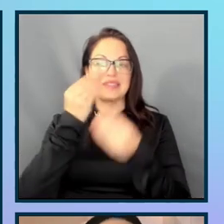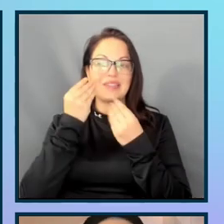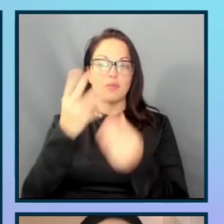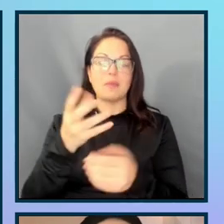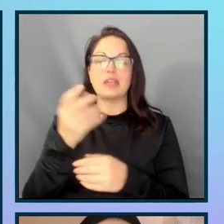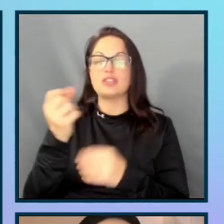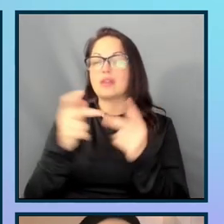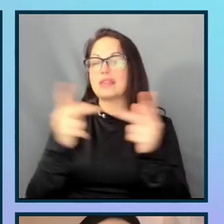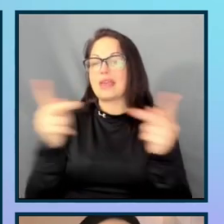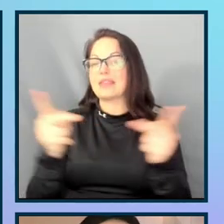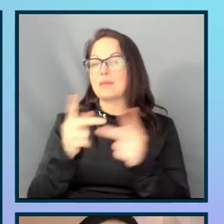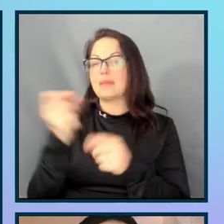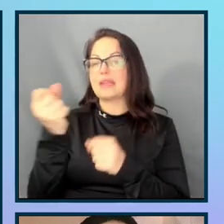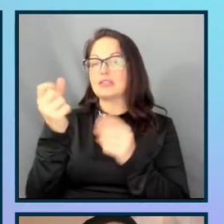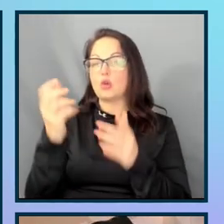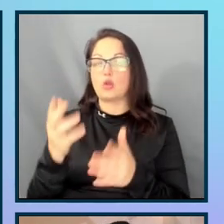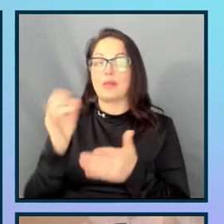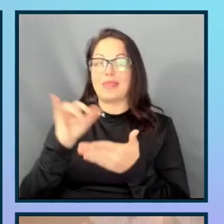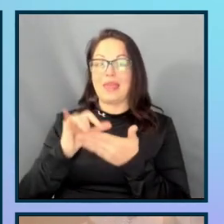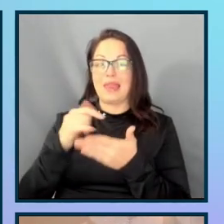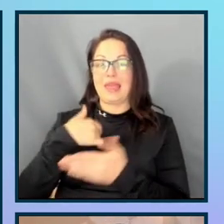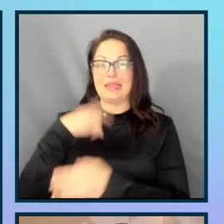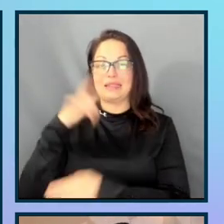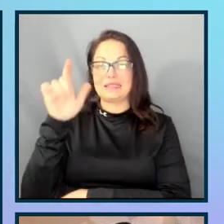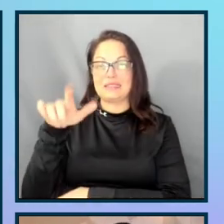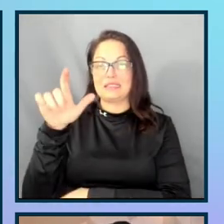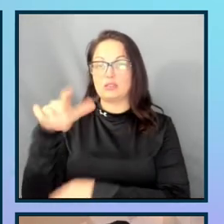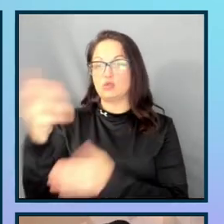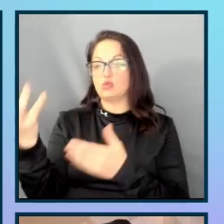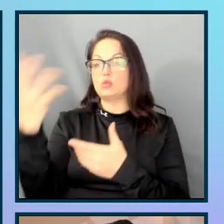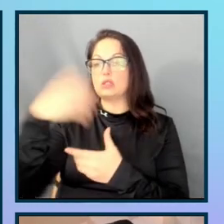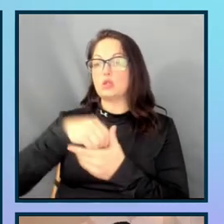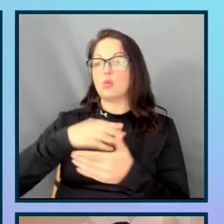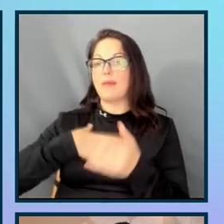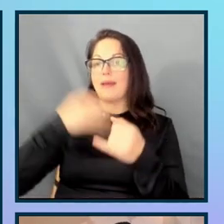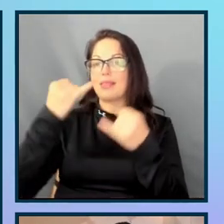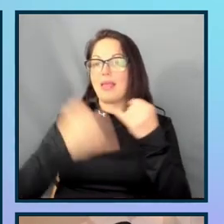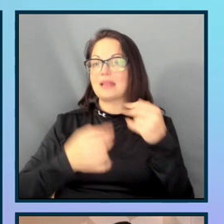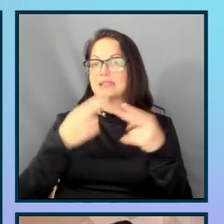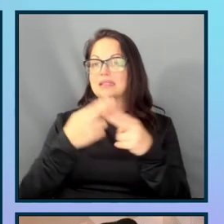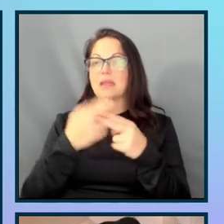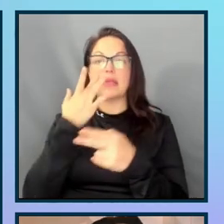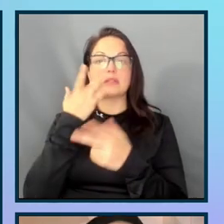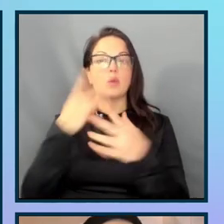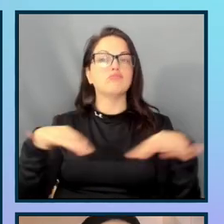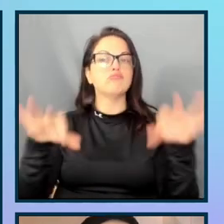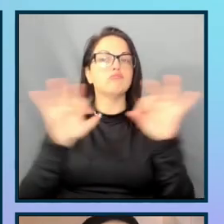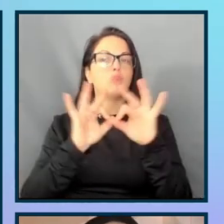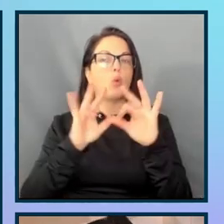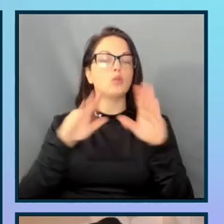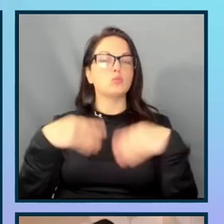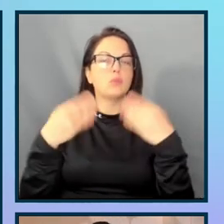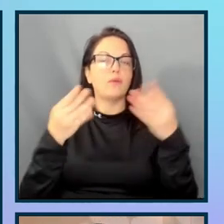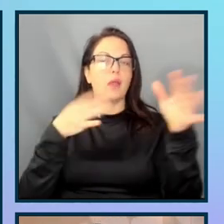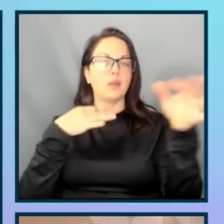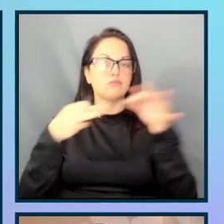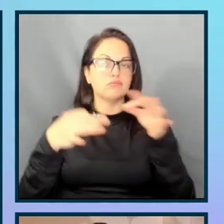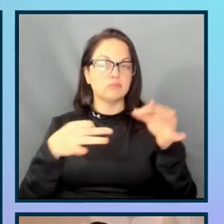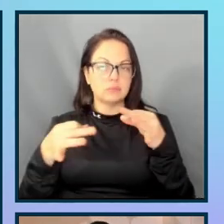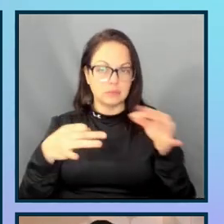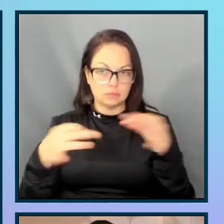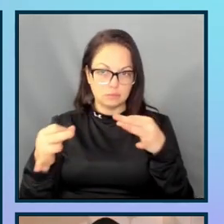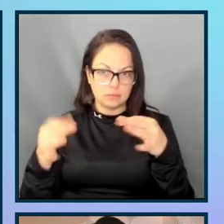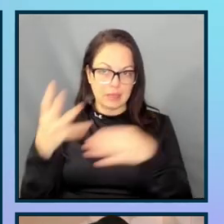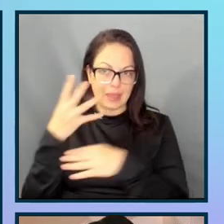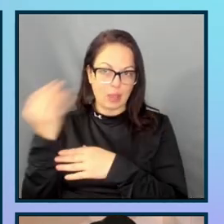that I actually needed to include my last name. So, this is why it's important to provide those instructional notes outside of the